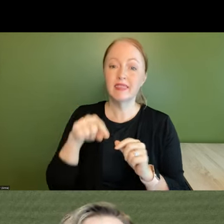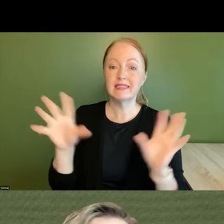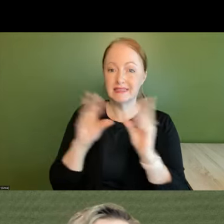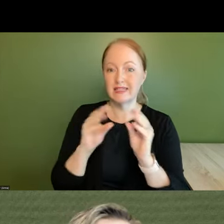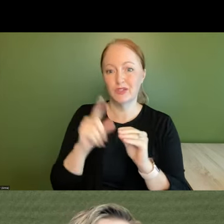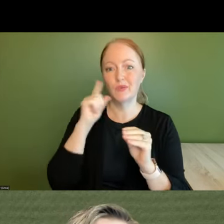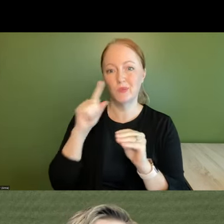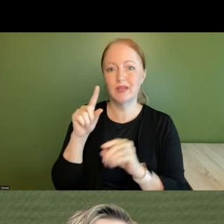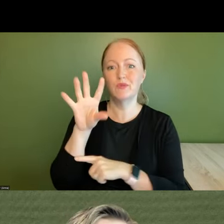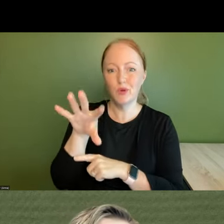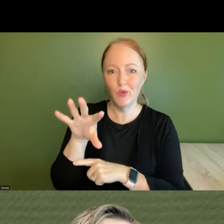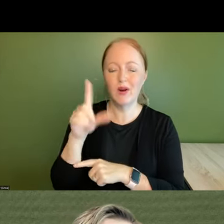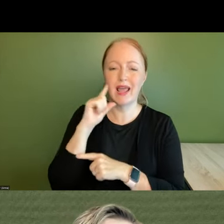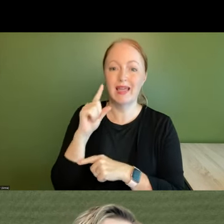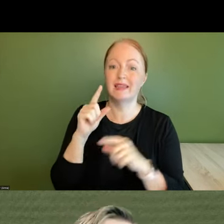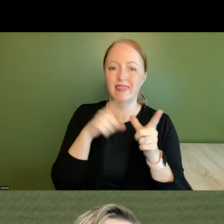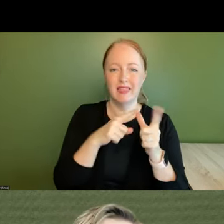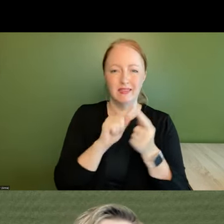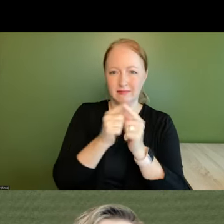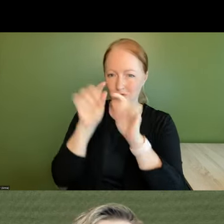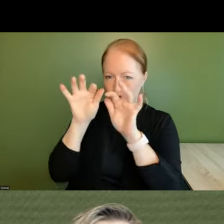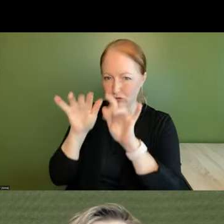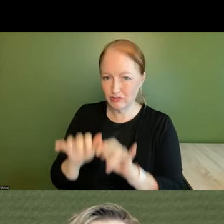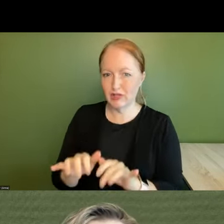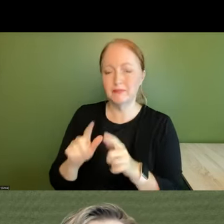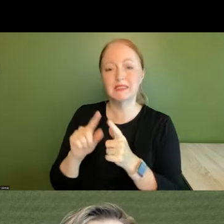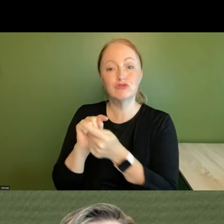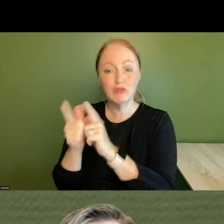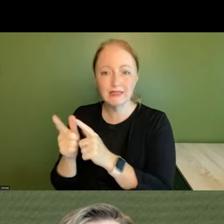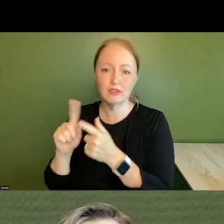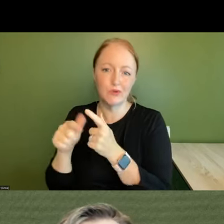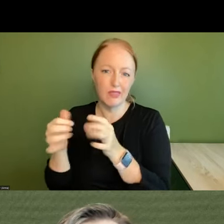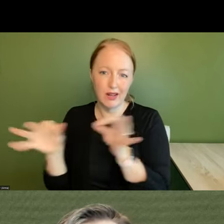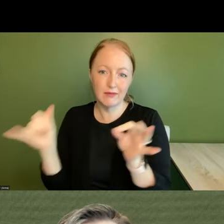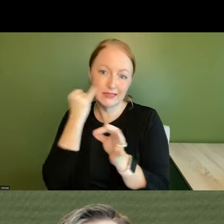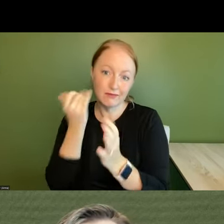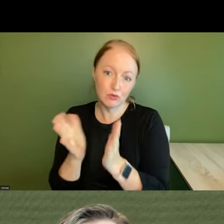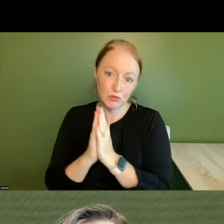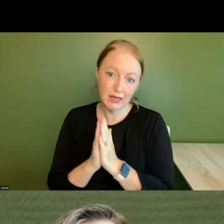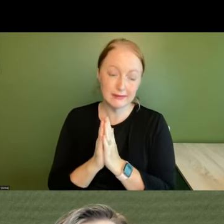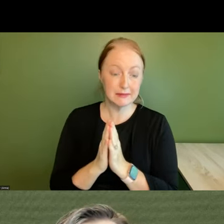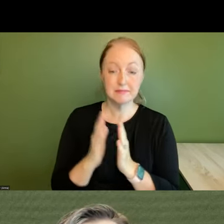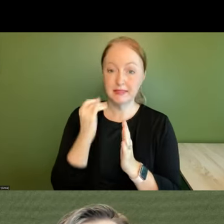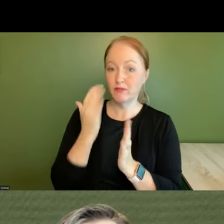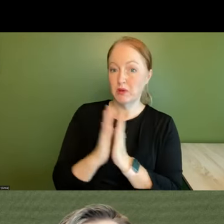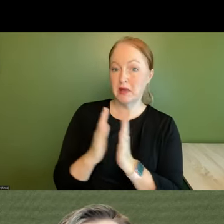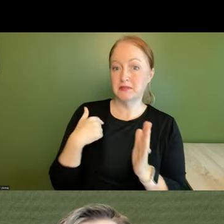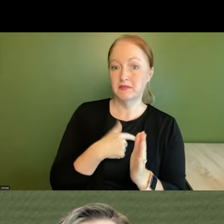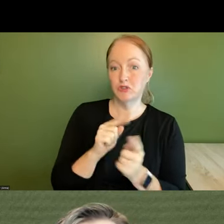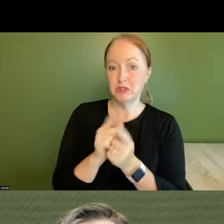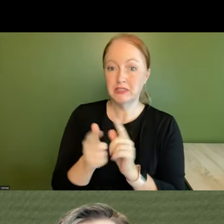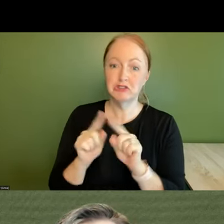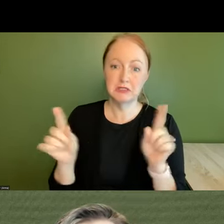being recorded and that the transcript can be uh translated upon request if you would like to make that request please email